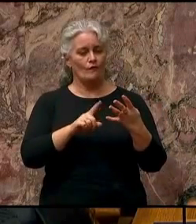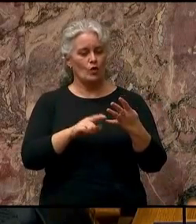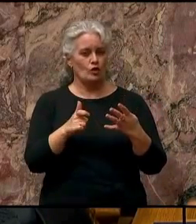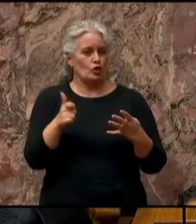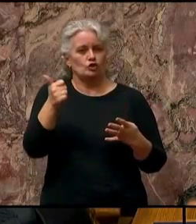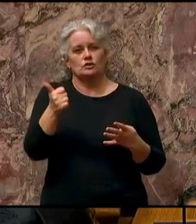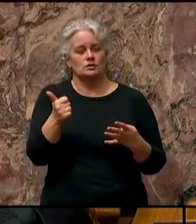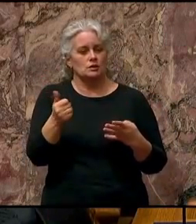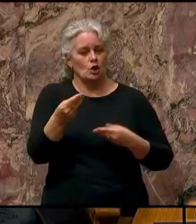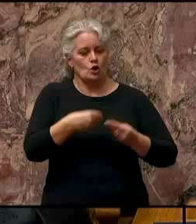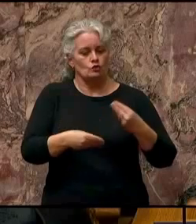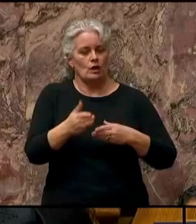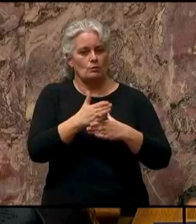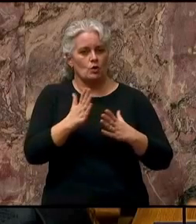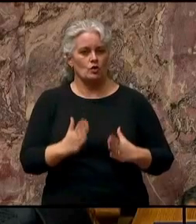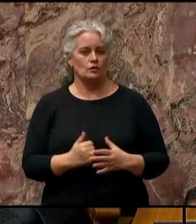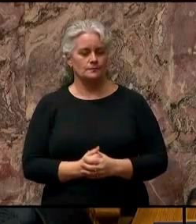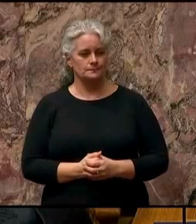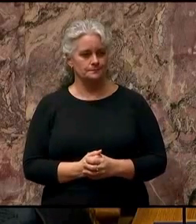partner.